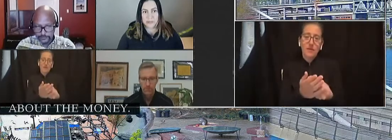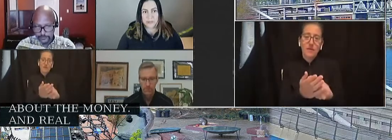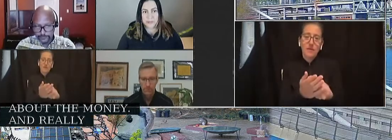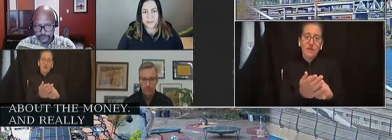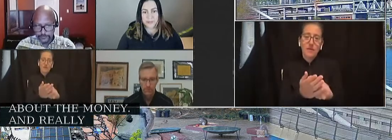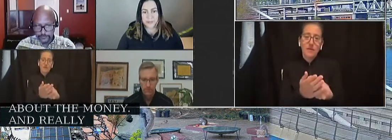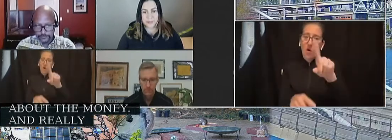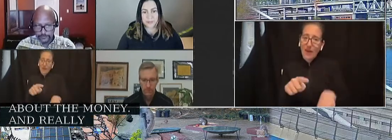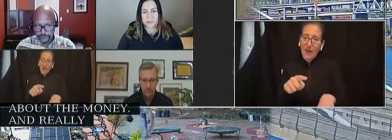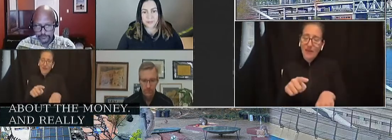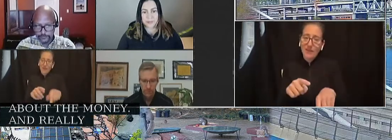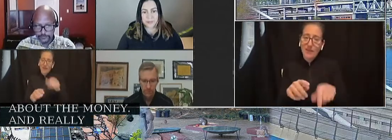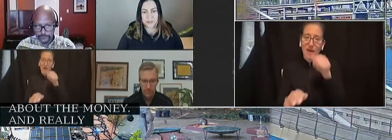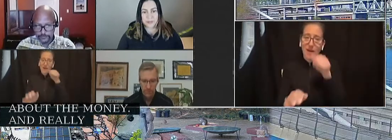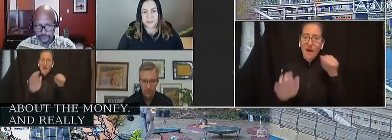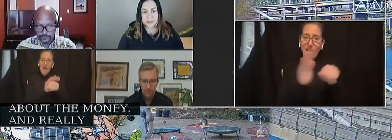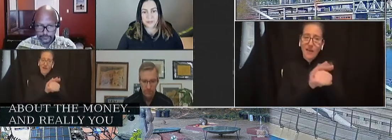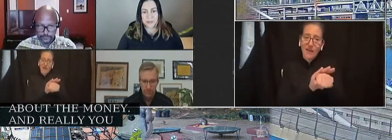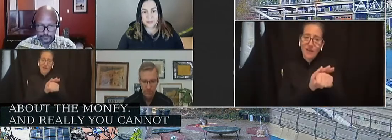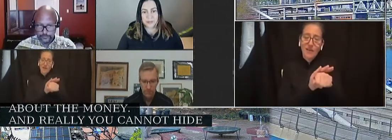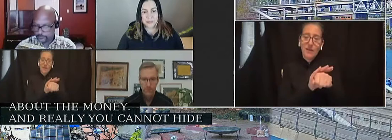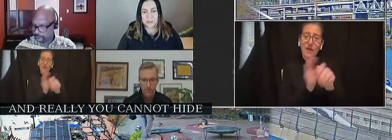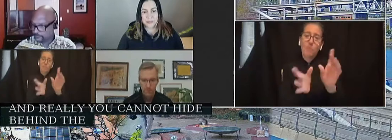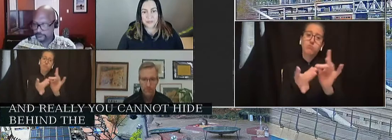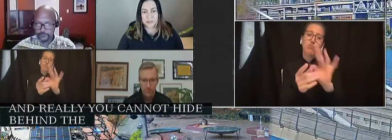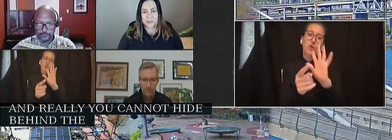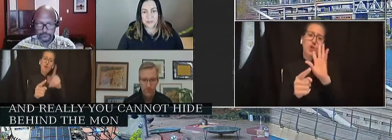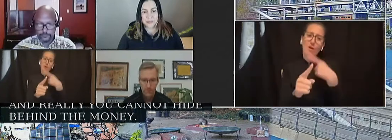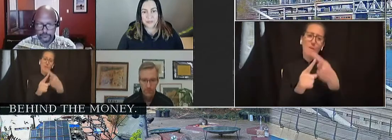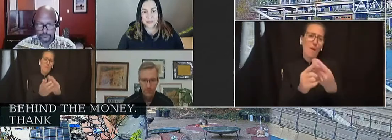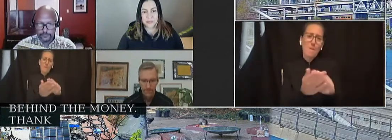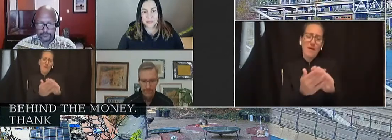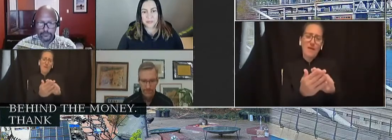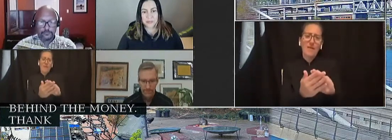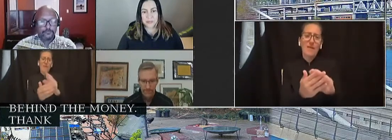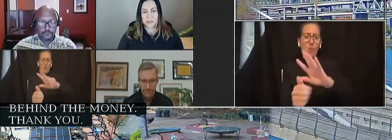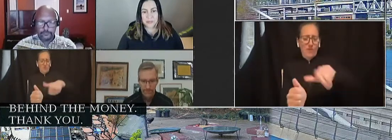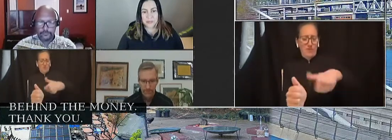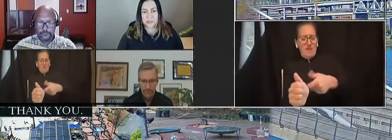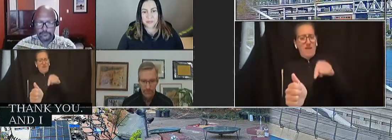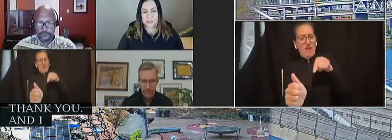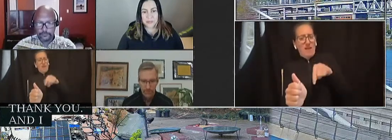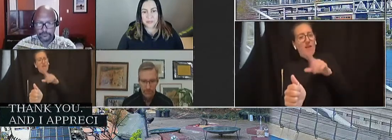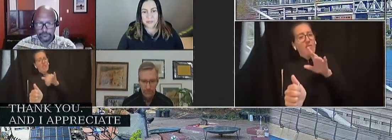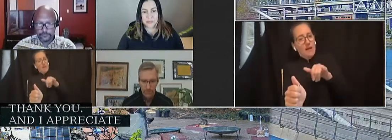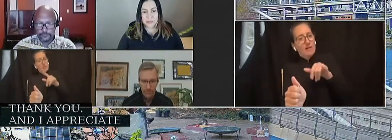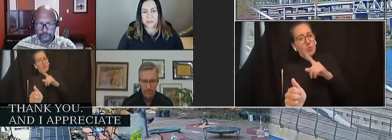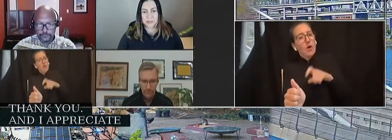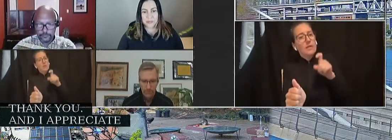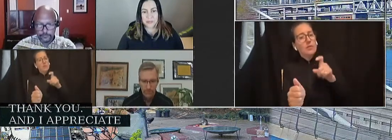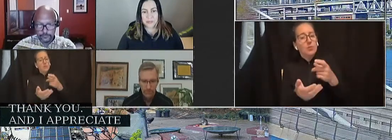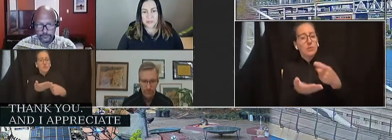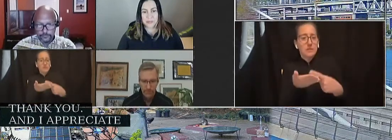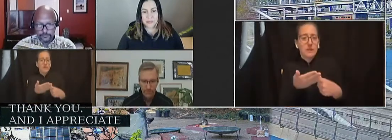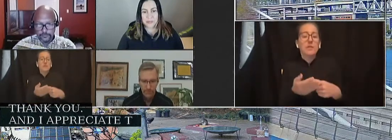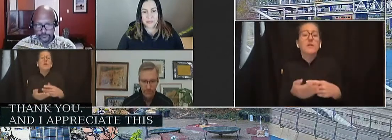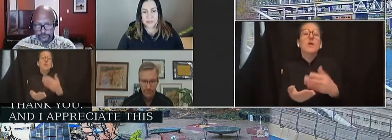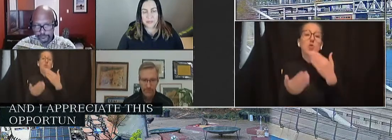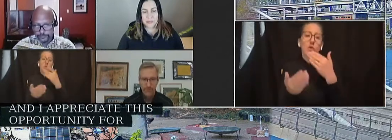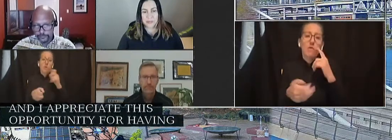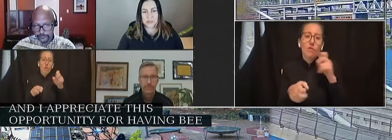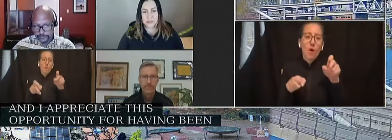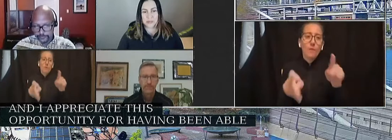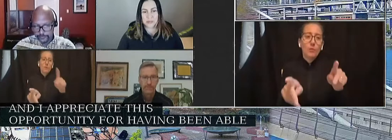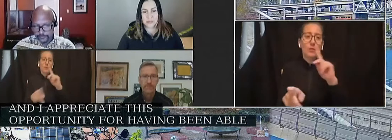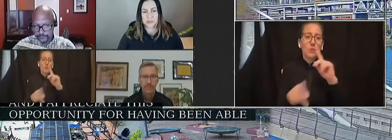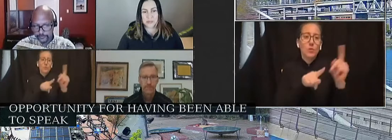behind the money. Thank you. And I appreciate this opportunity for having been able to speak to